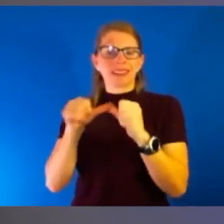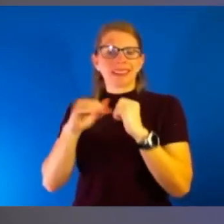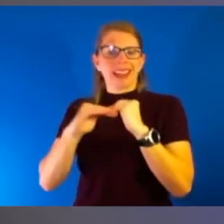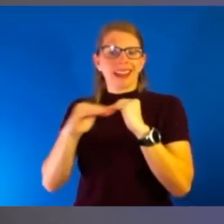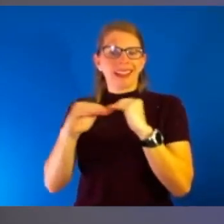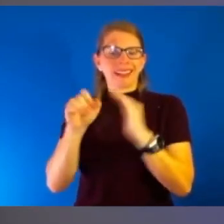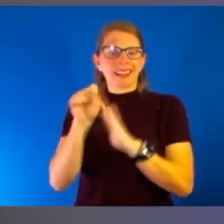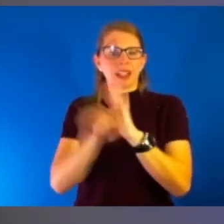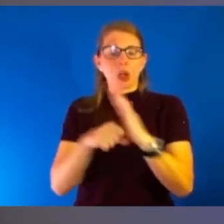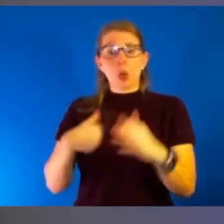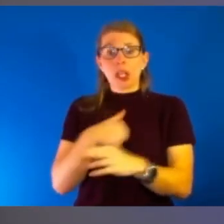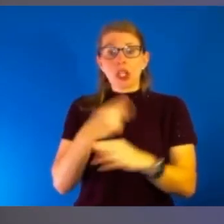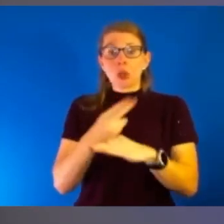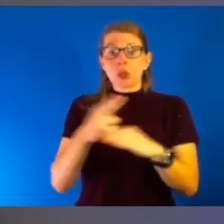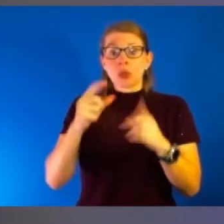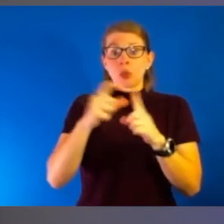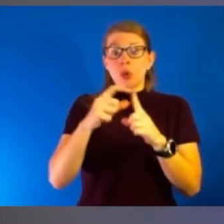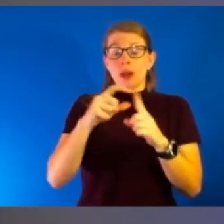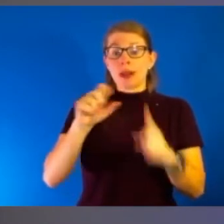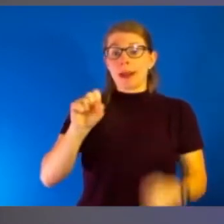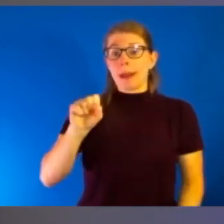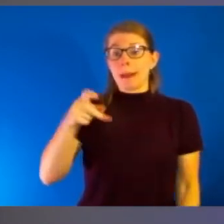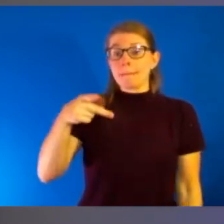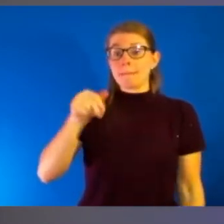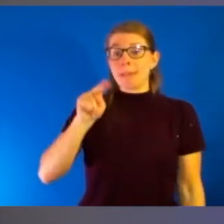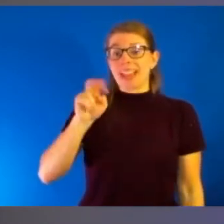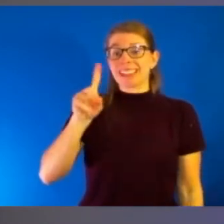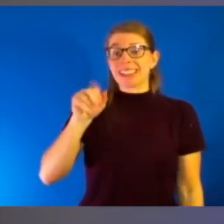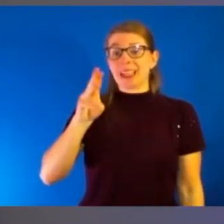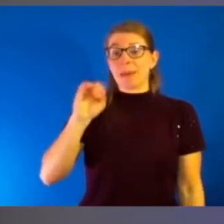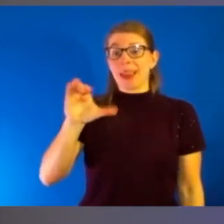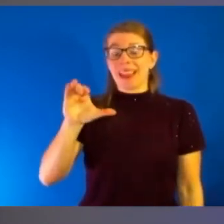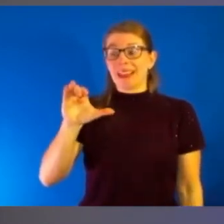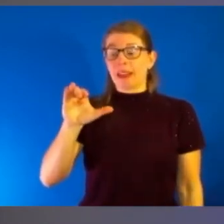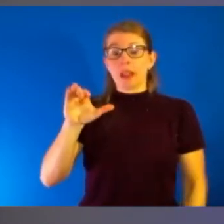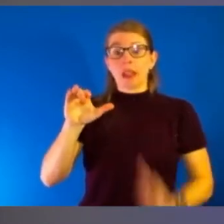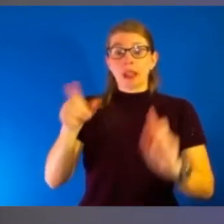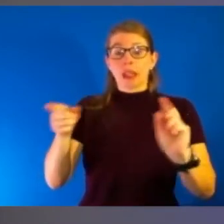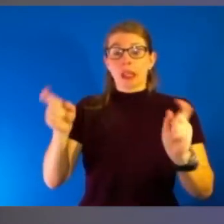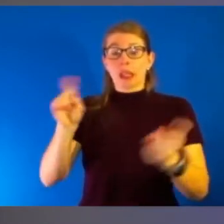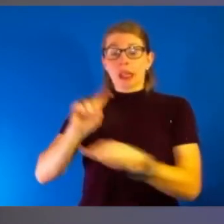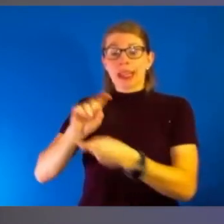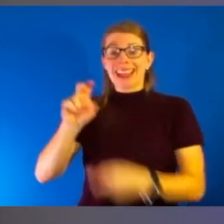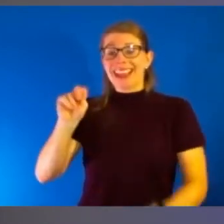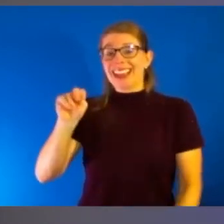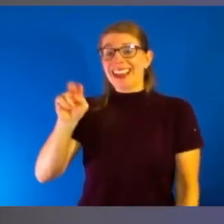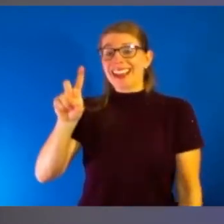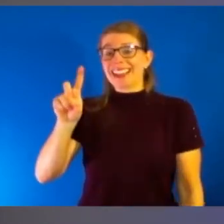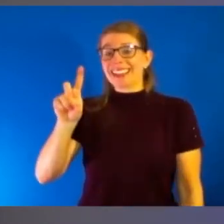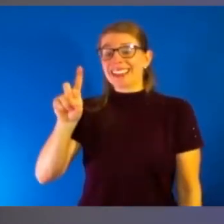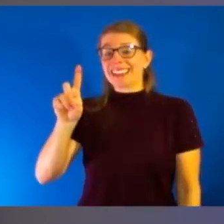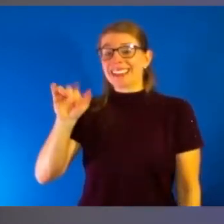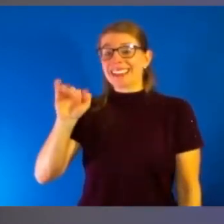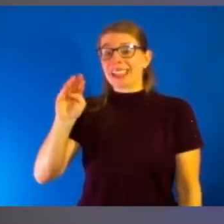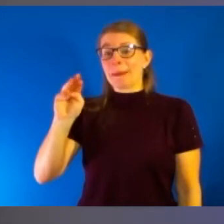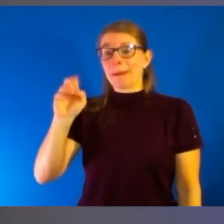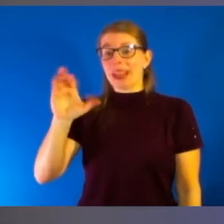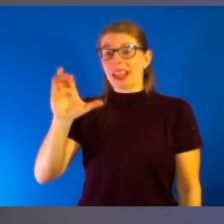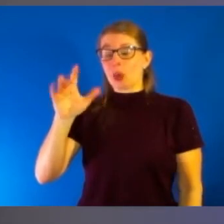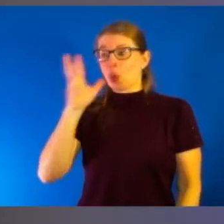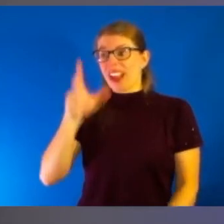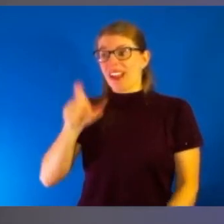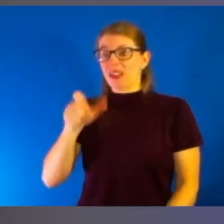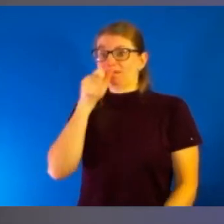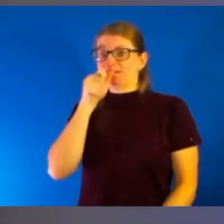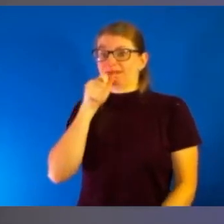pandemic. Endemic is kind of where we think COVID-19 is. We're going to have to live with it for a while. The question is, at